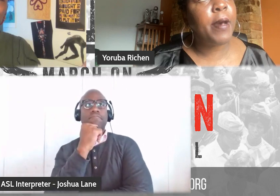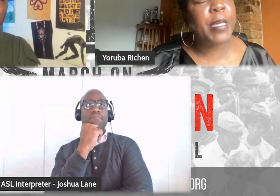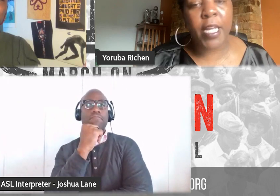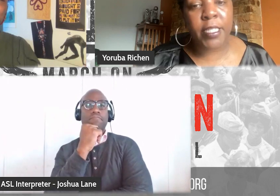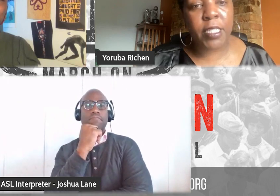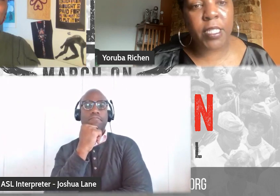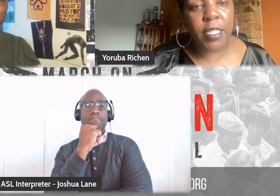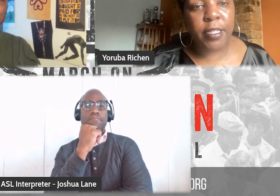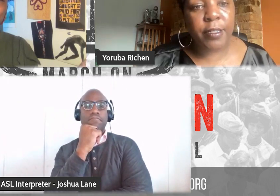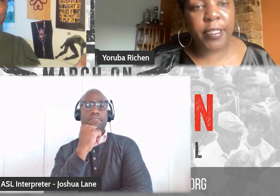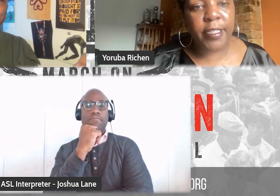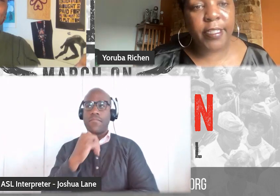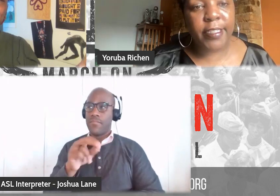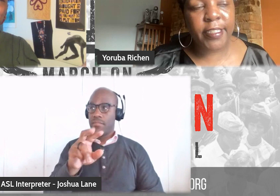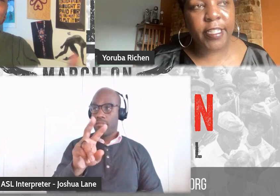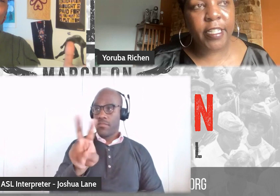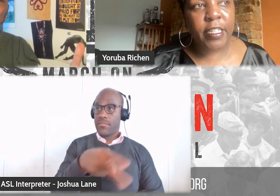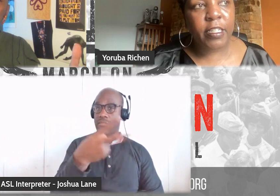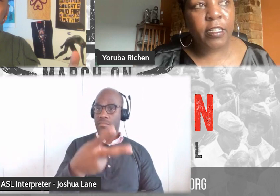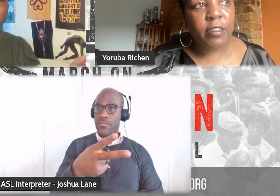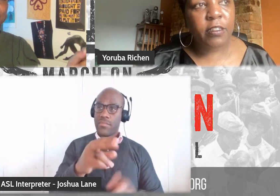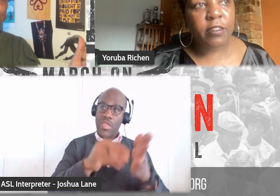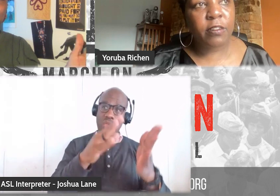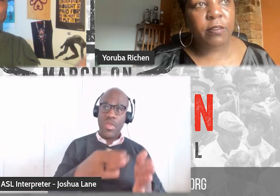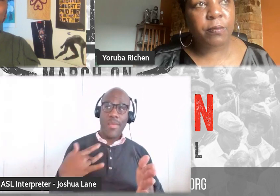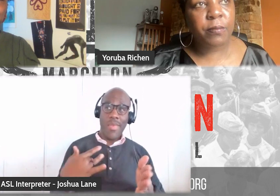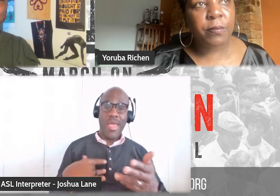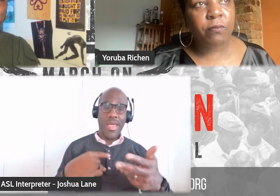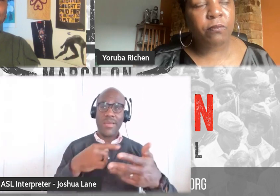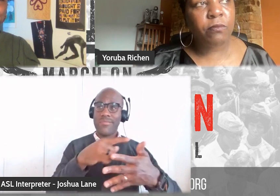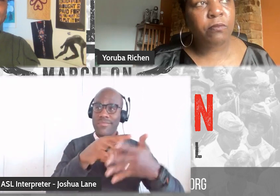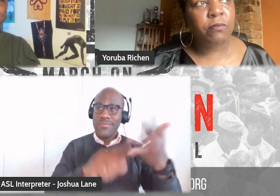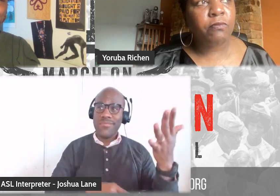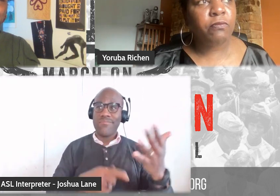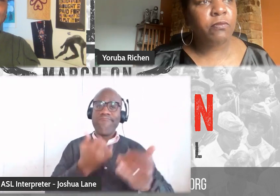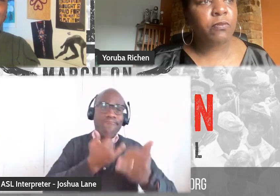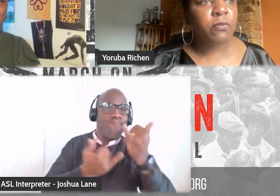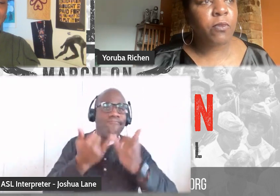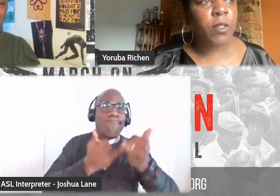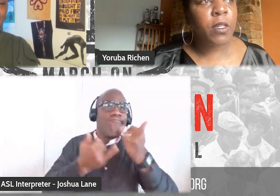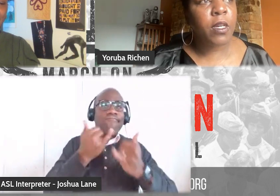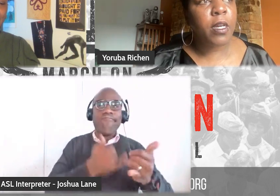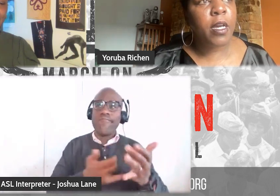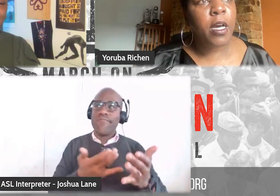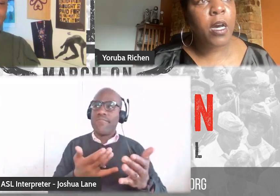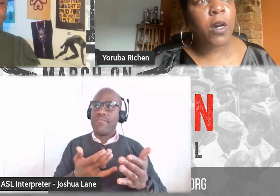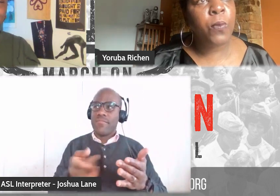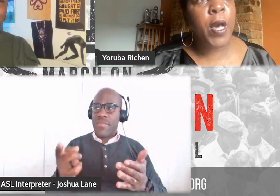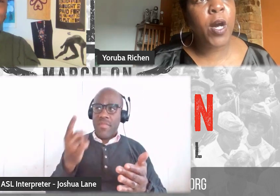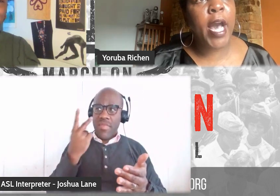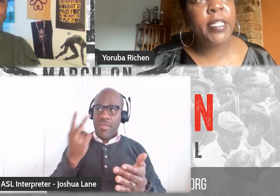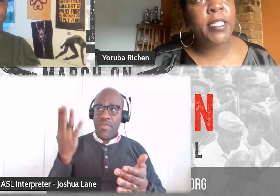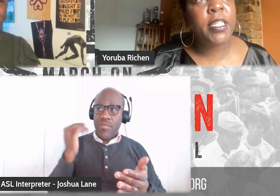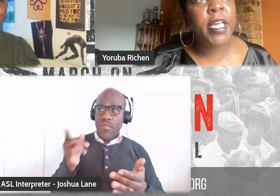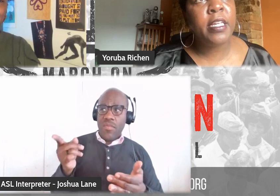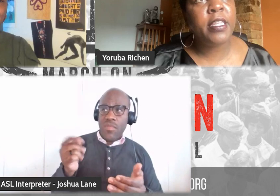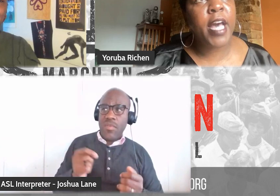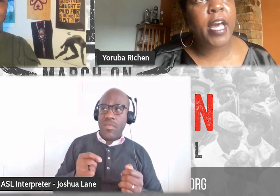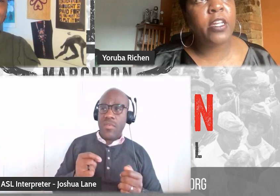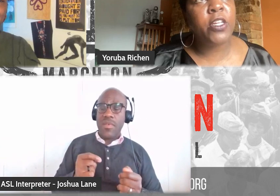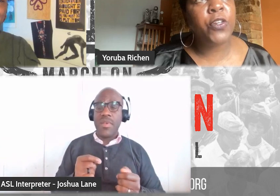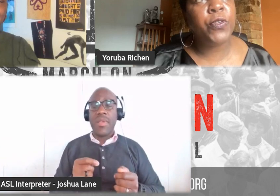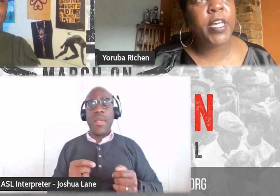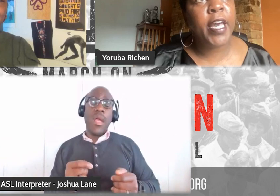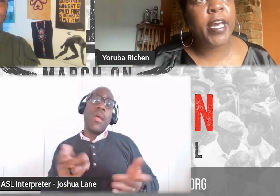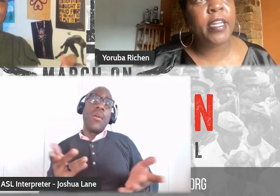Are there any mistakes people make, students make, or emerging filmmakers make that you've seen? Well, I think